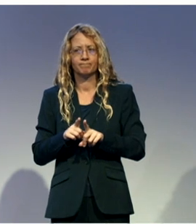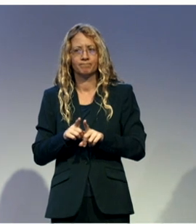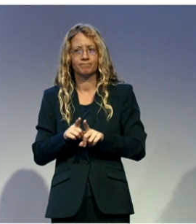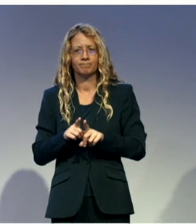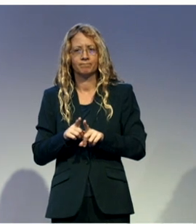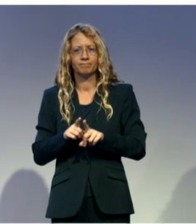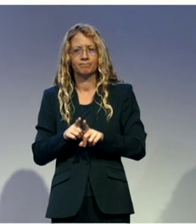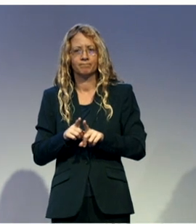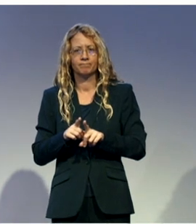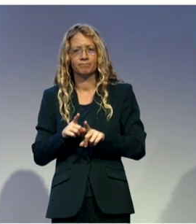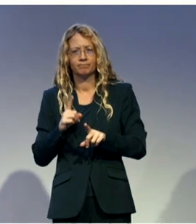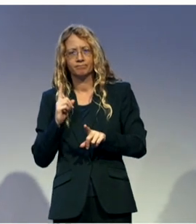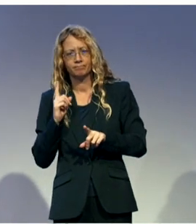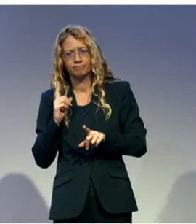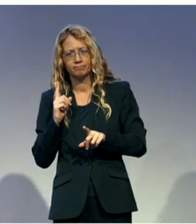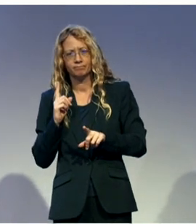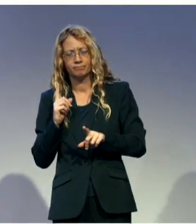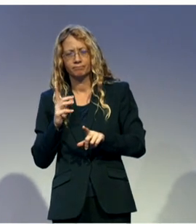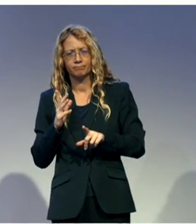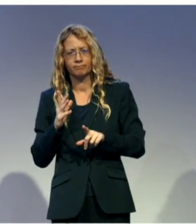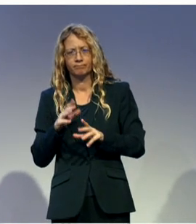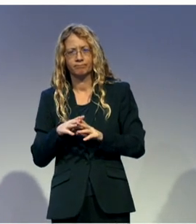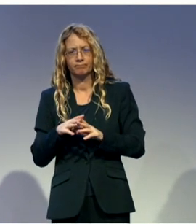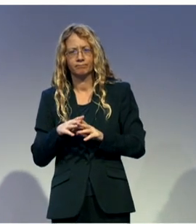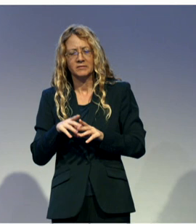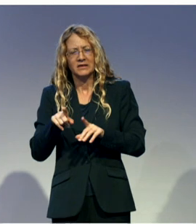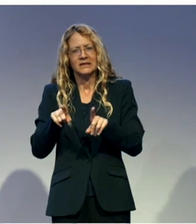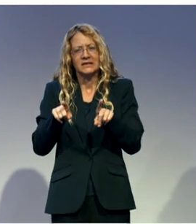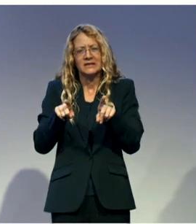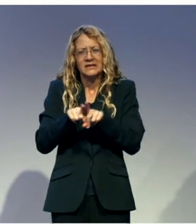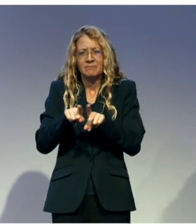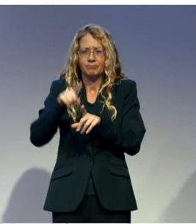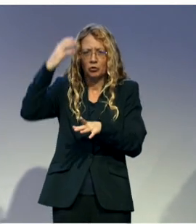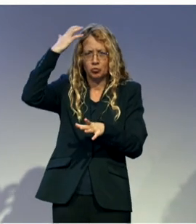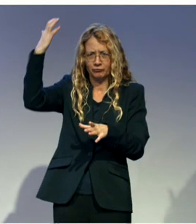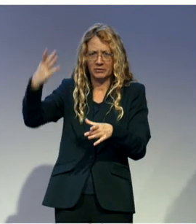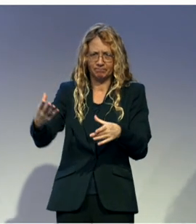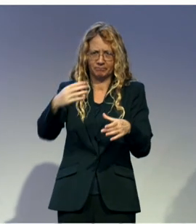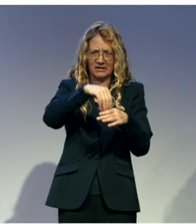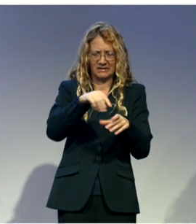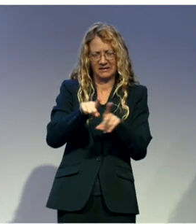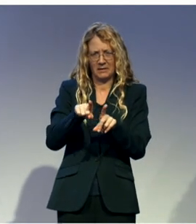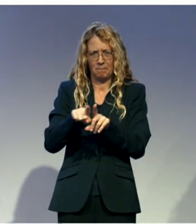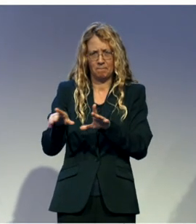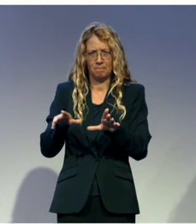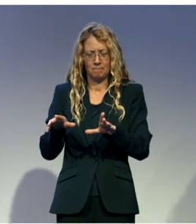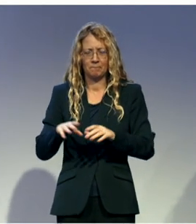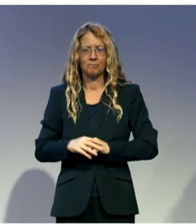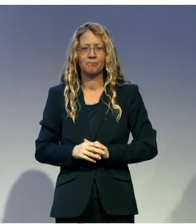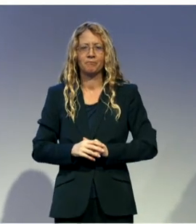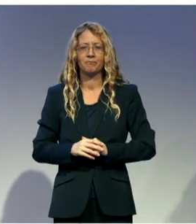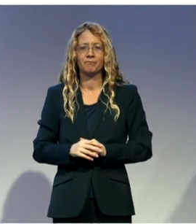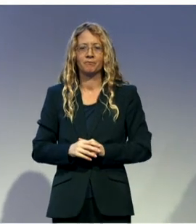mechanism. And finally, this is indeed a great